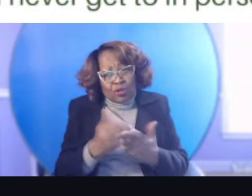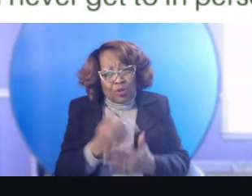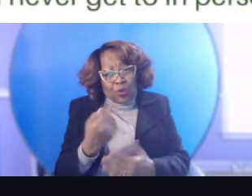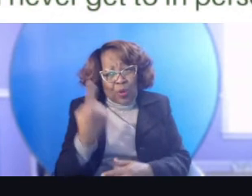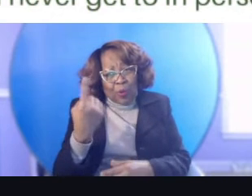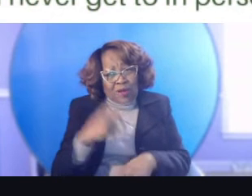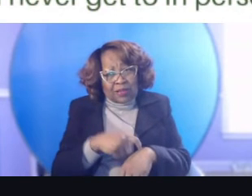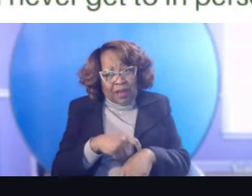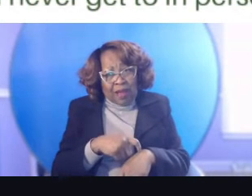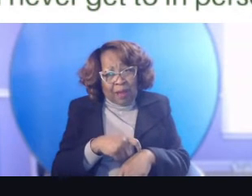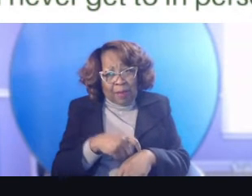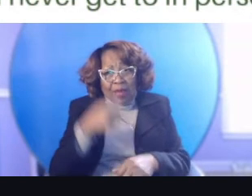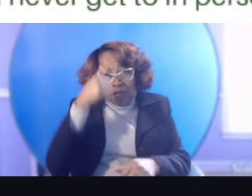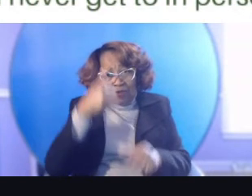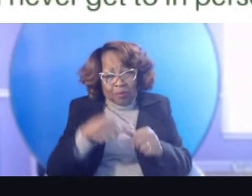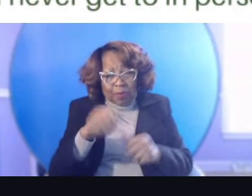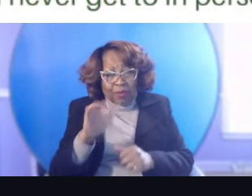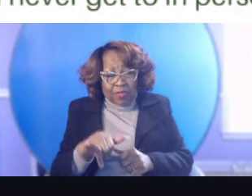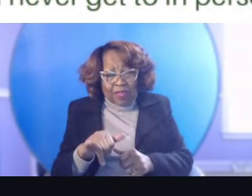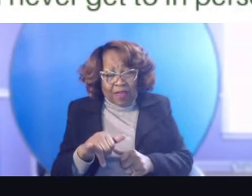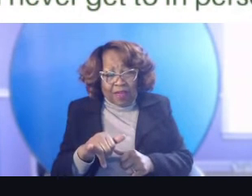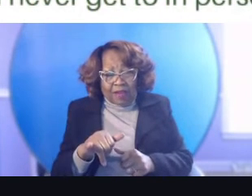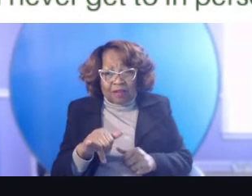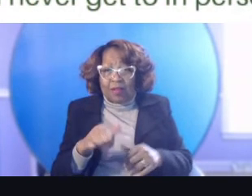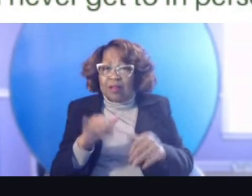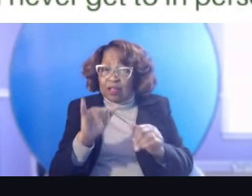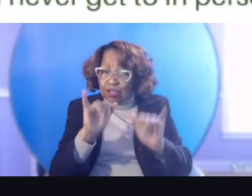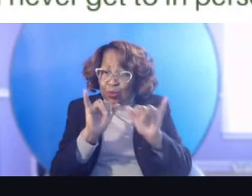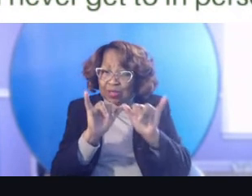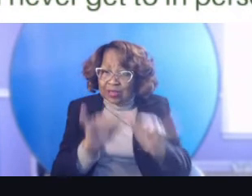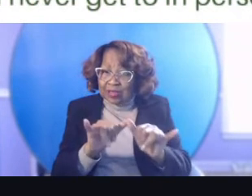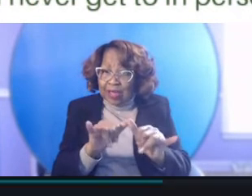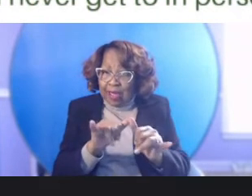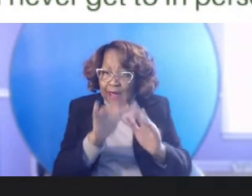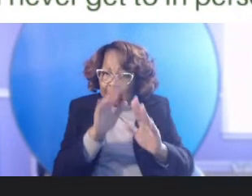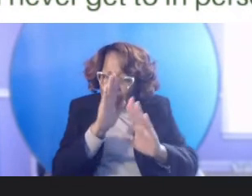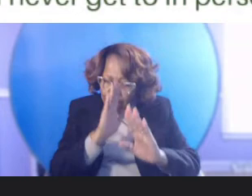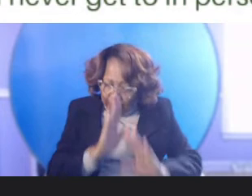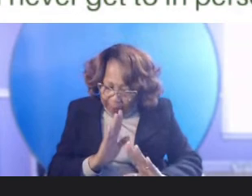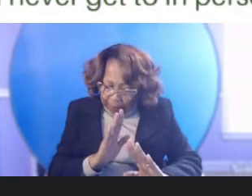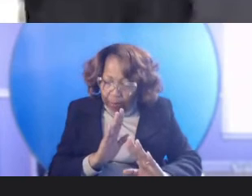mind, we tend to stay a lot more humble and reach a lot more people.